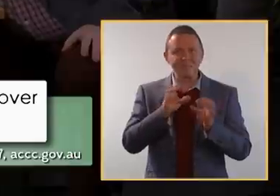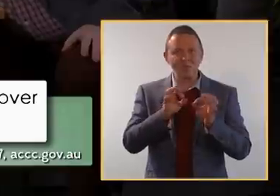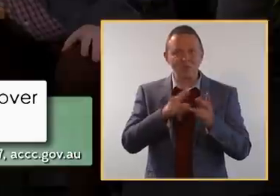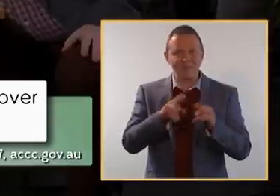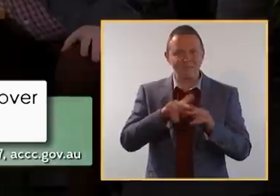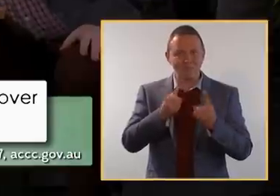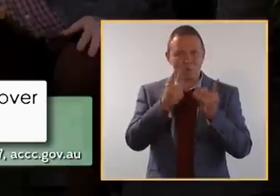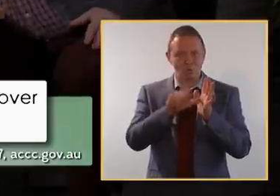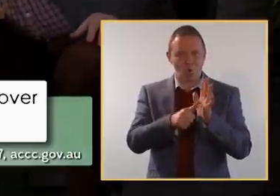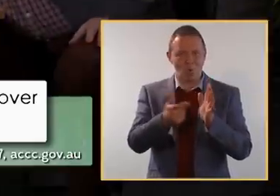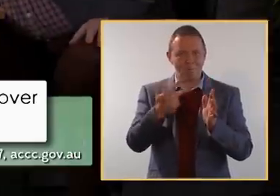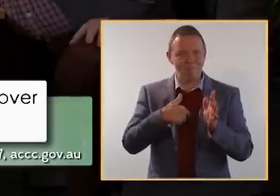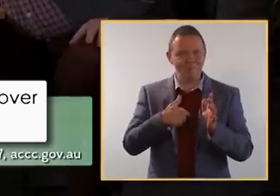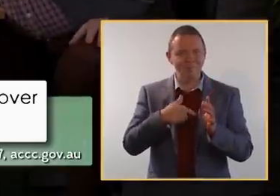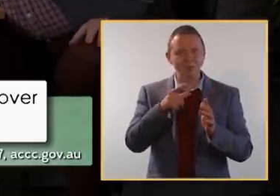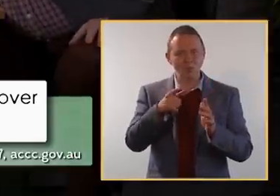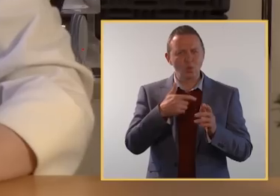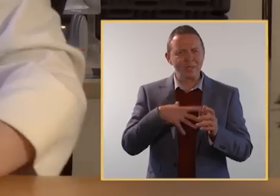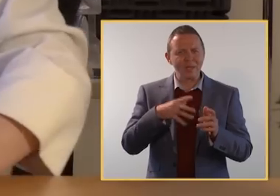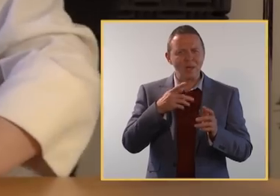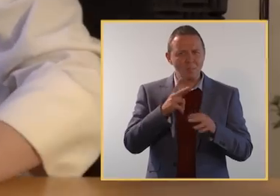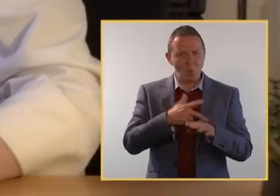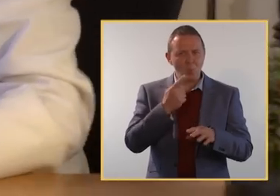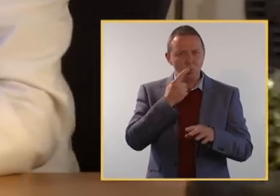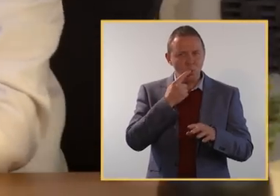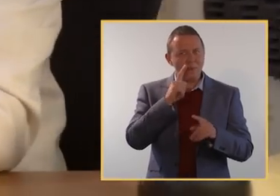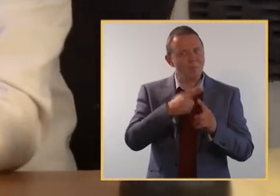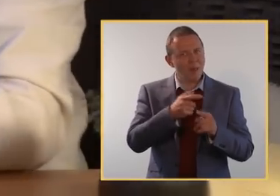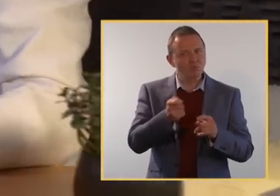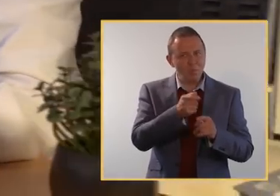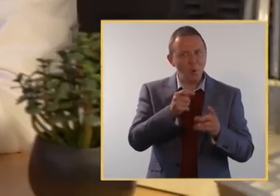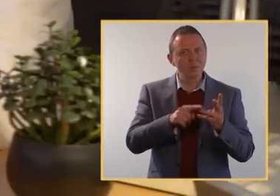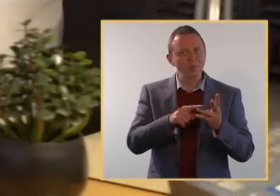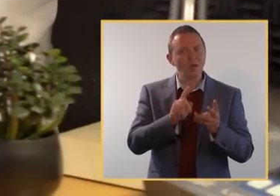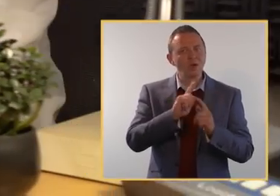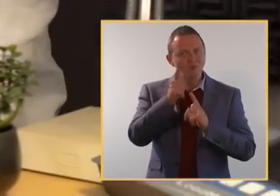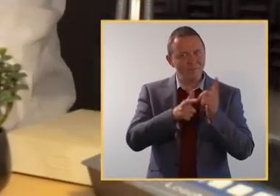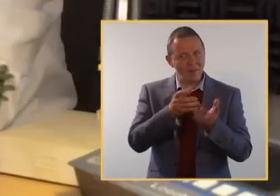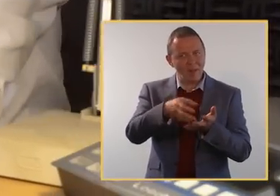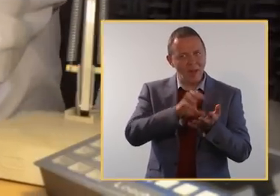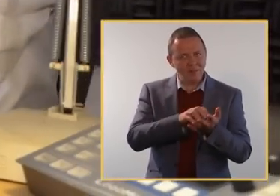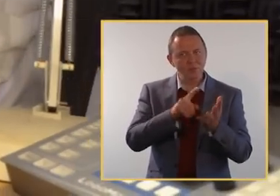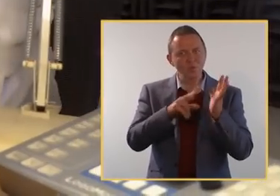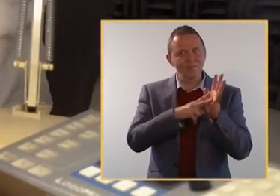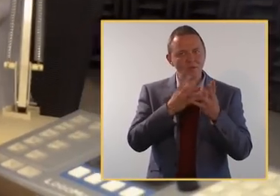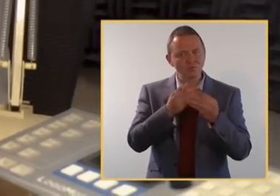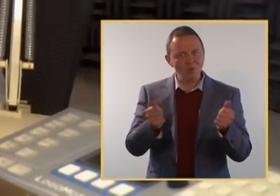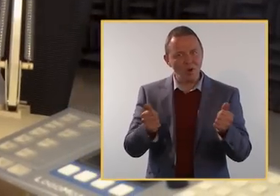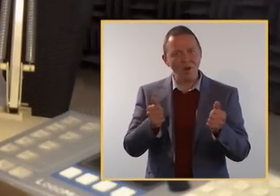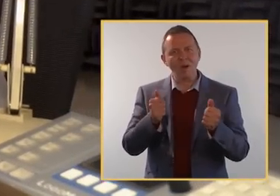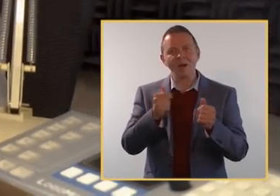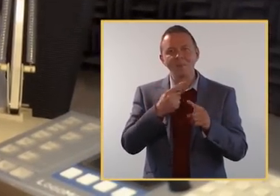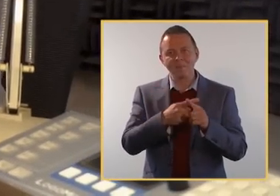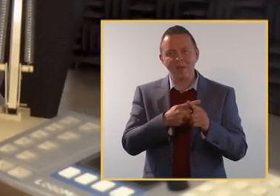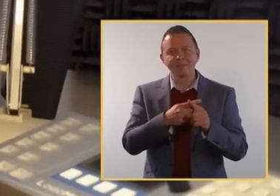-time buyer. obviously you'll want Bluetooth. Plus you'll need this remote control, travelling case, UV cleaning kit, TV streamer and